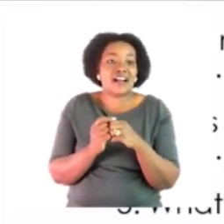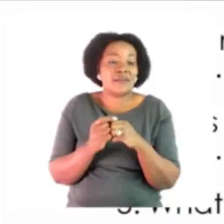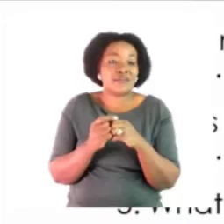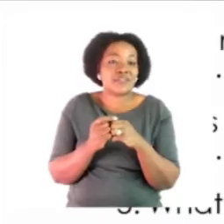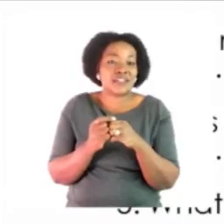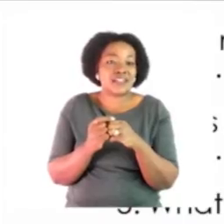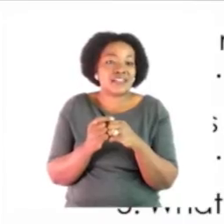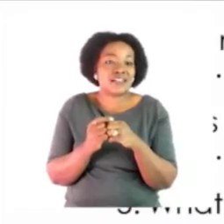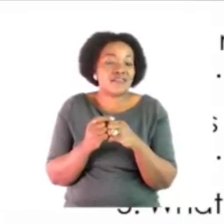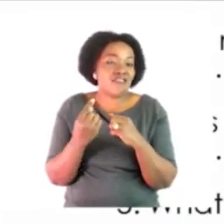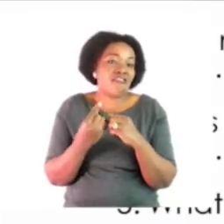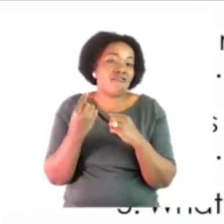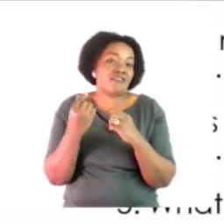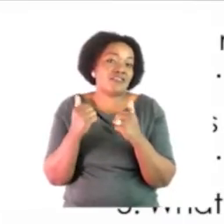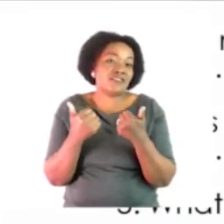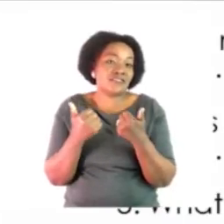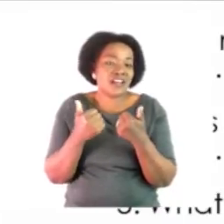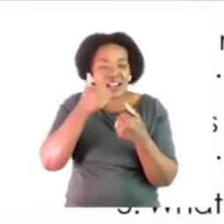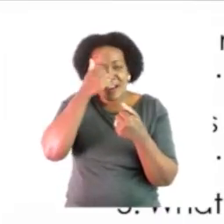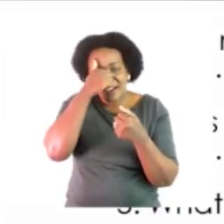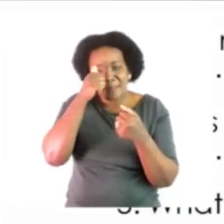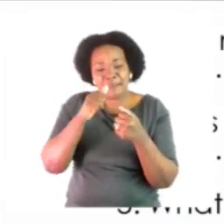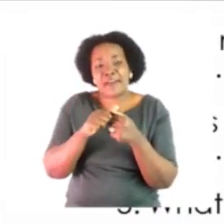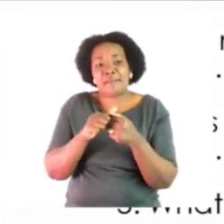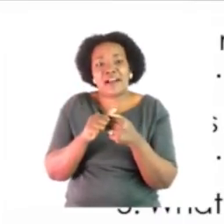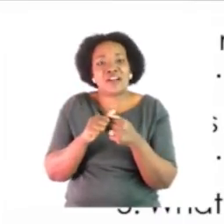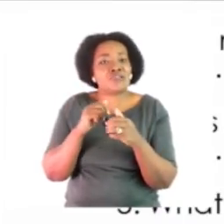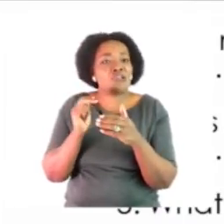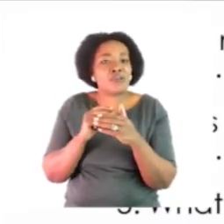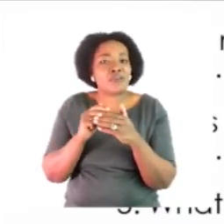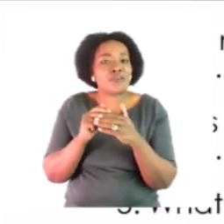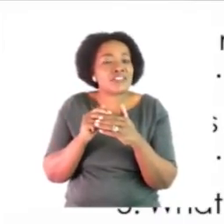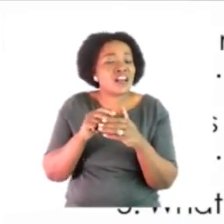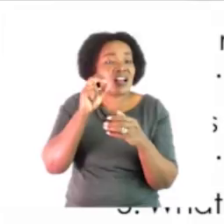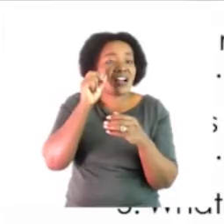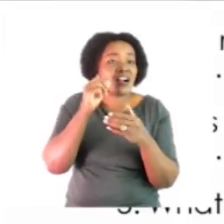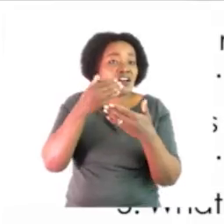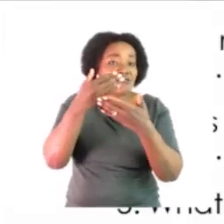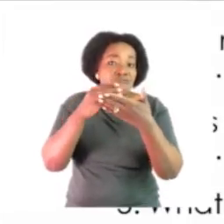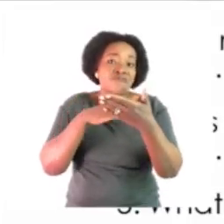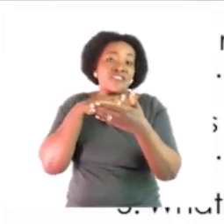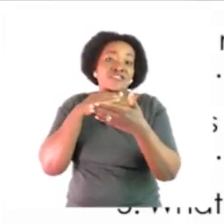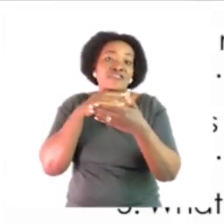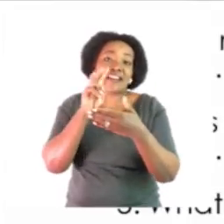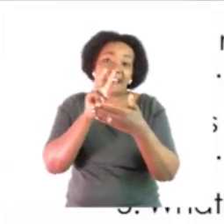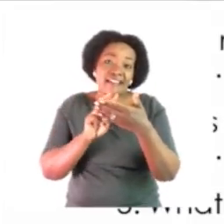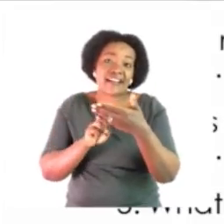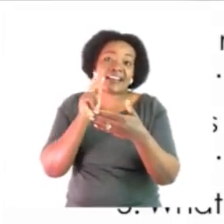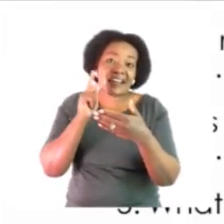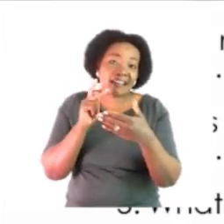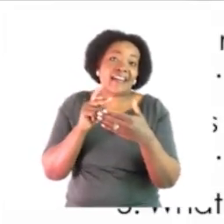and eight on your own remember if you don't understand the questions always go back to the passage and read over